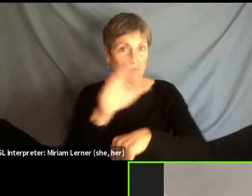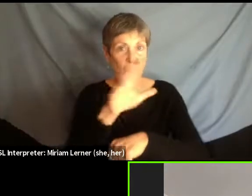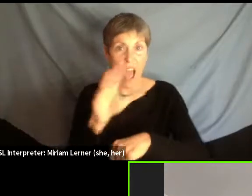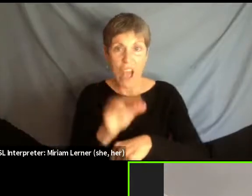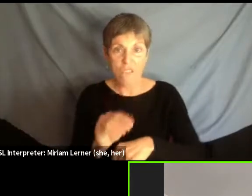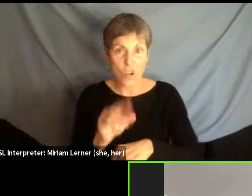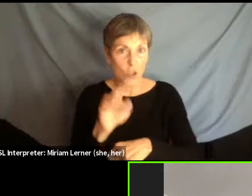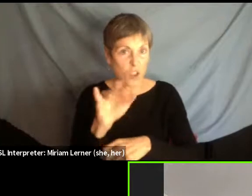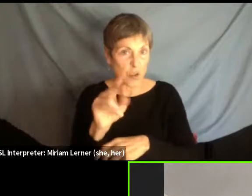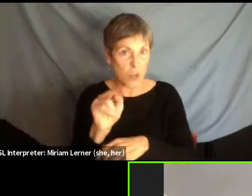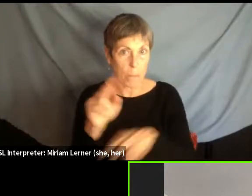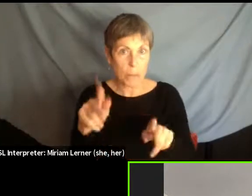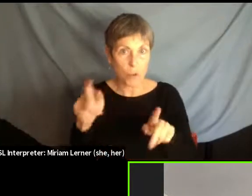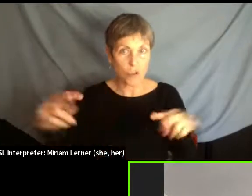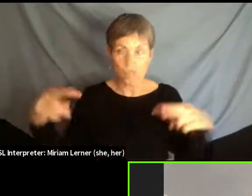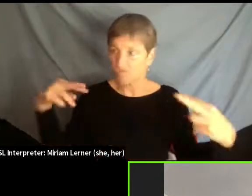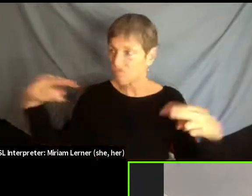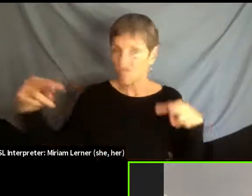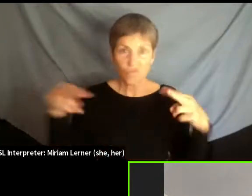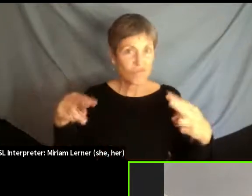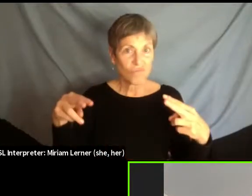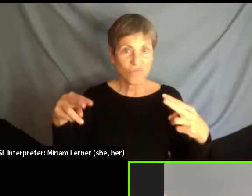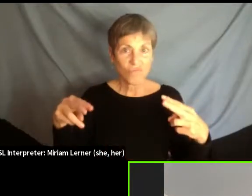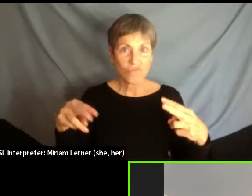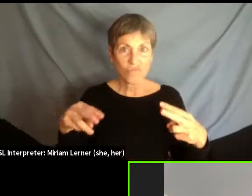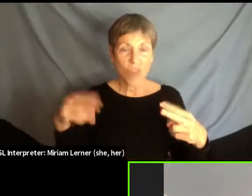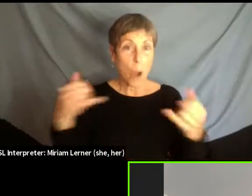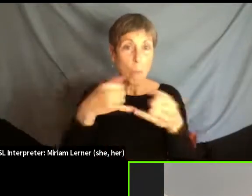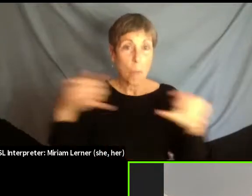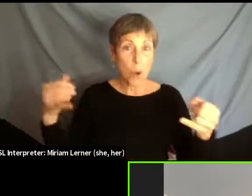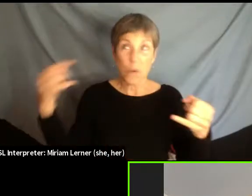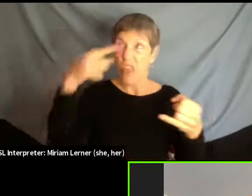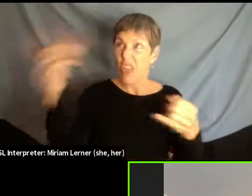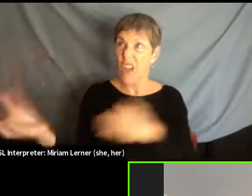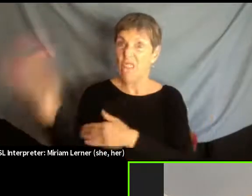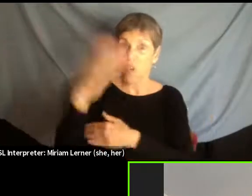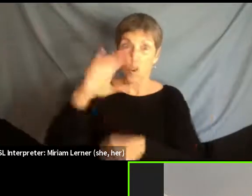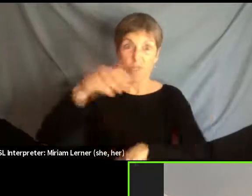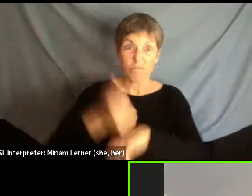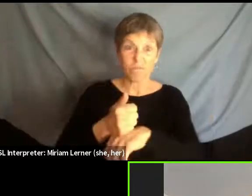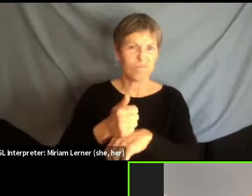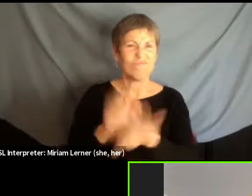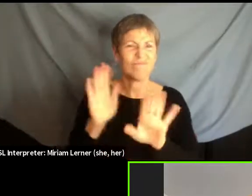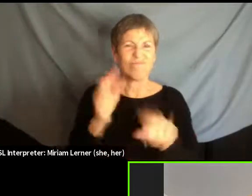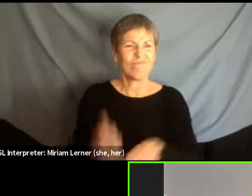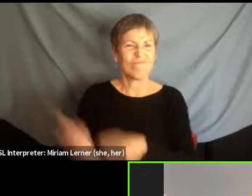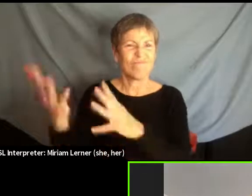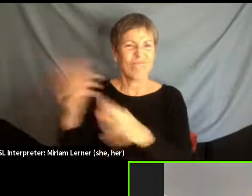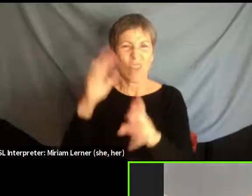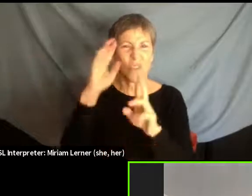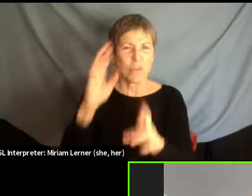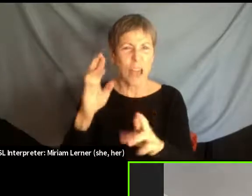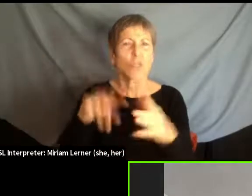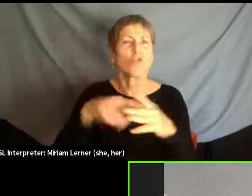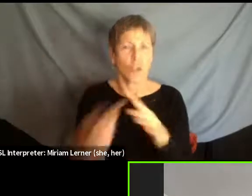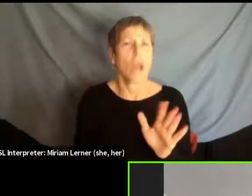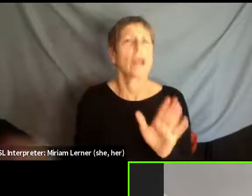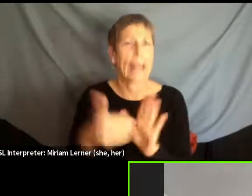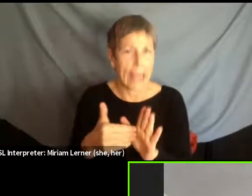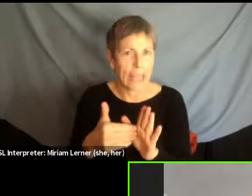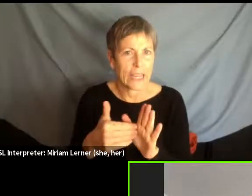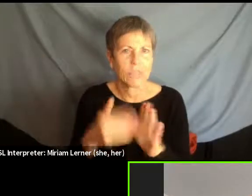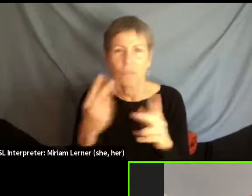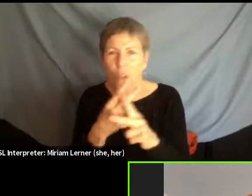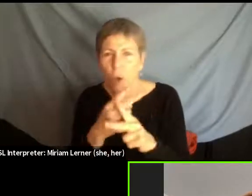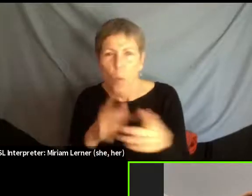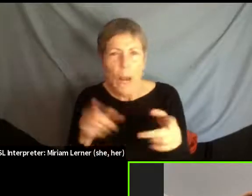you know what, let us not respect the territorial boundaries of colonialism, and just hash it out and see what happens. Because right